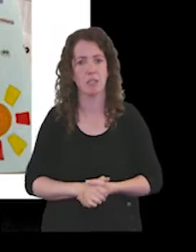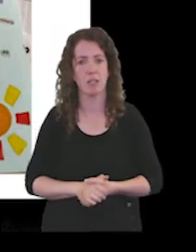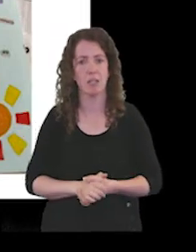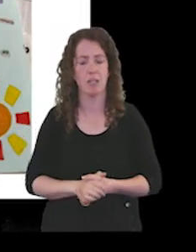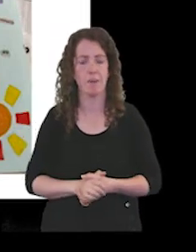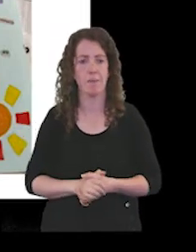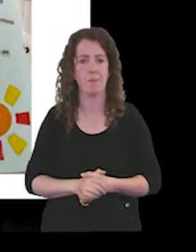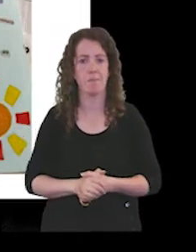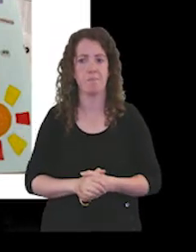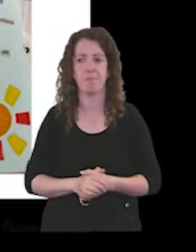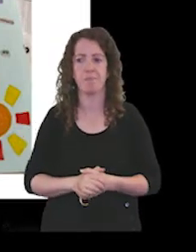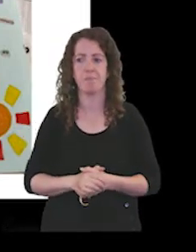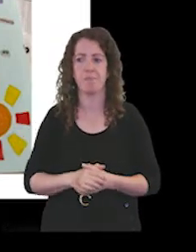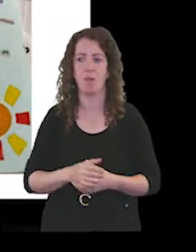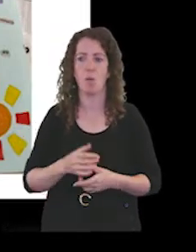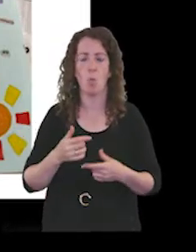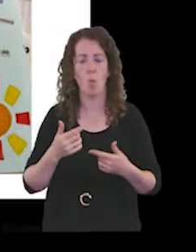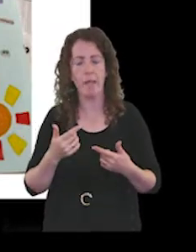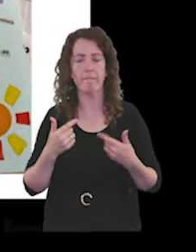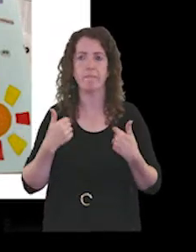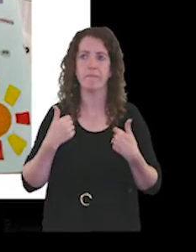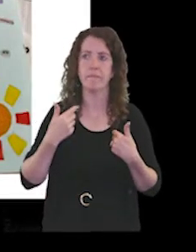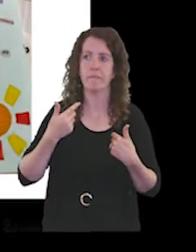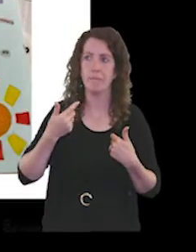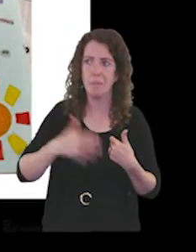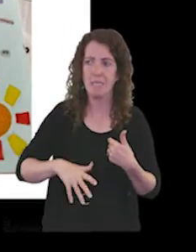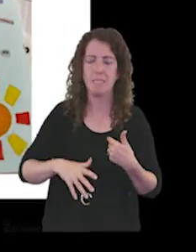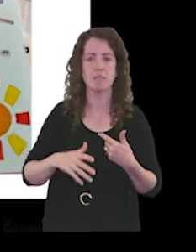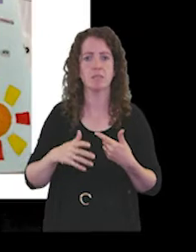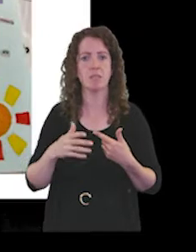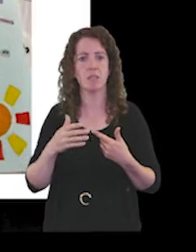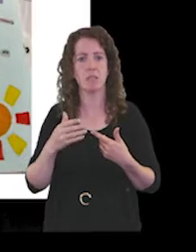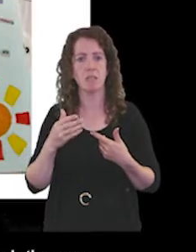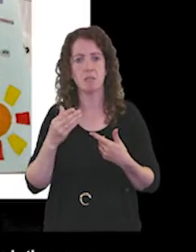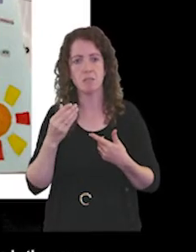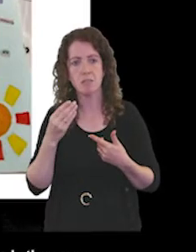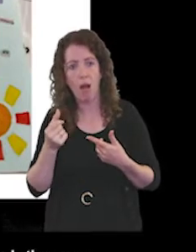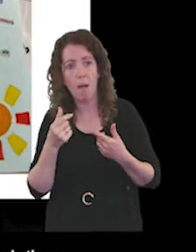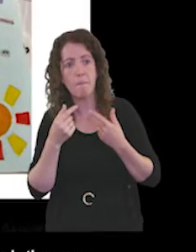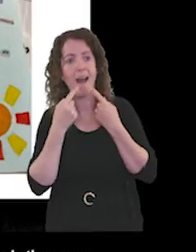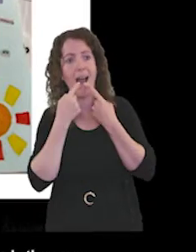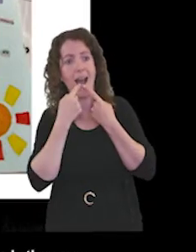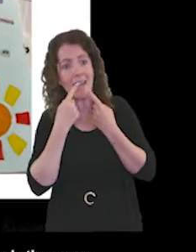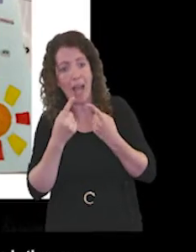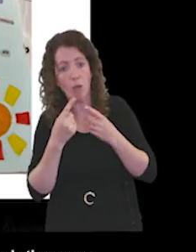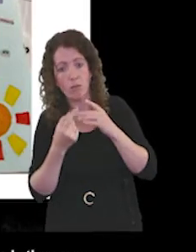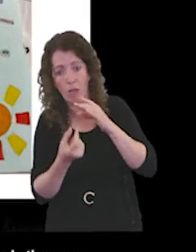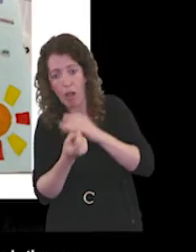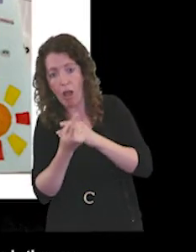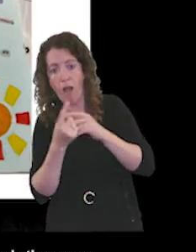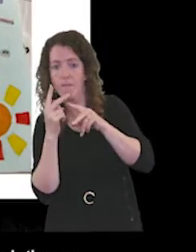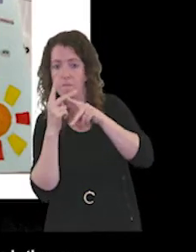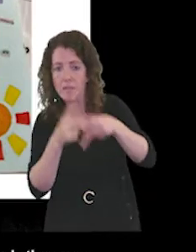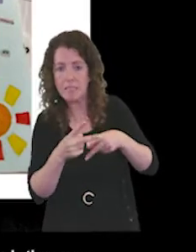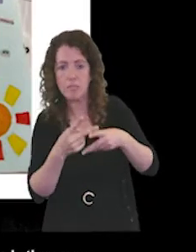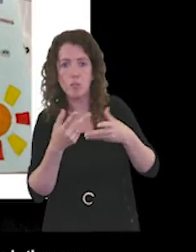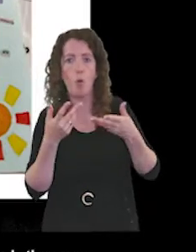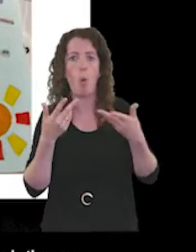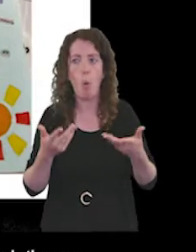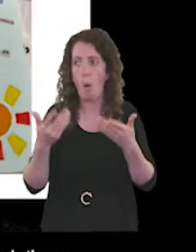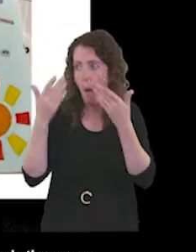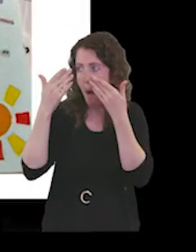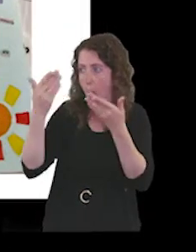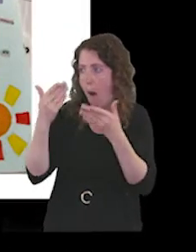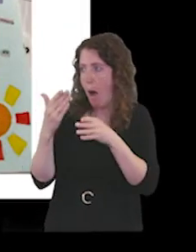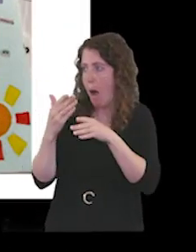We've had a small number of announced and unannounced visits through the year, particularly for areas